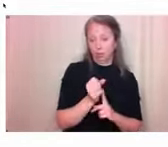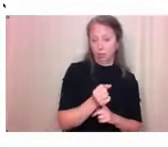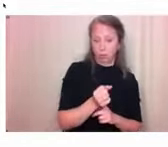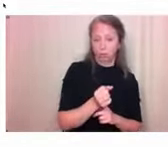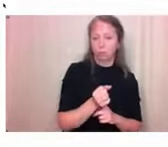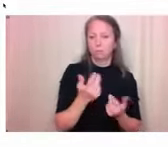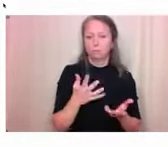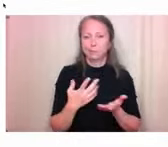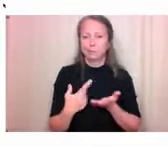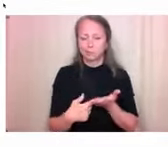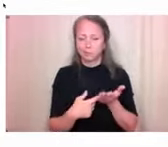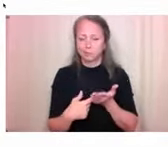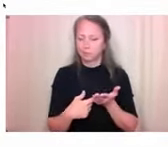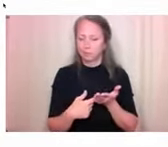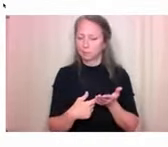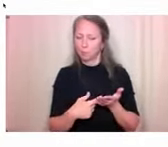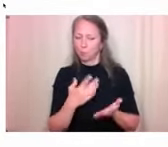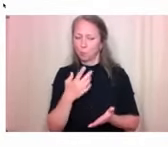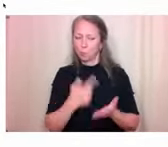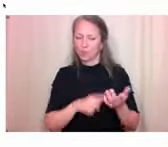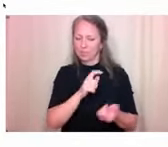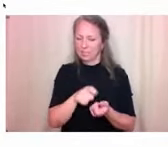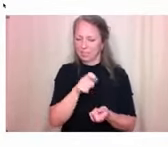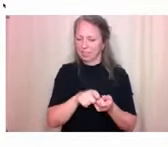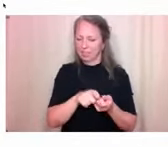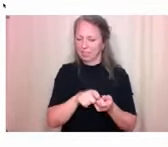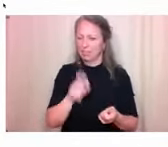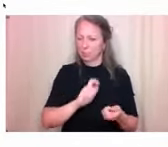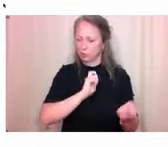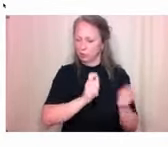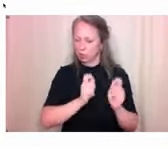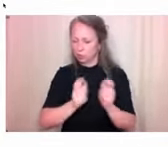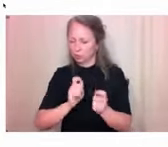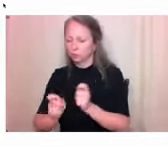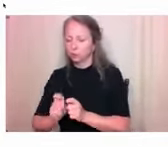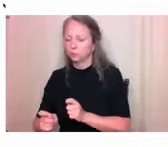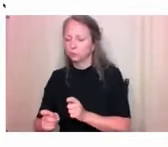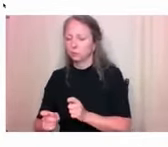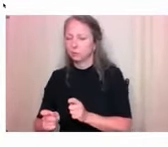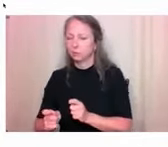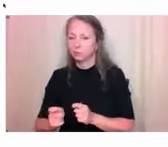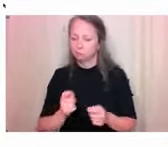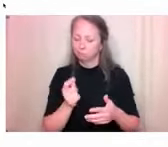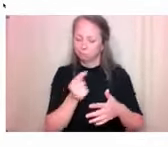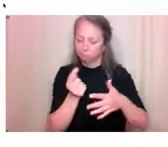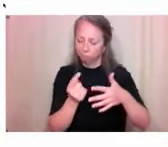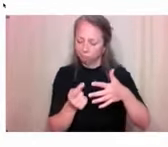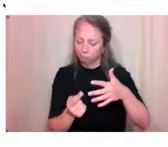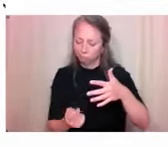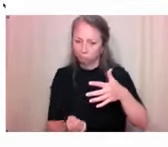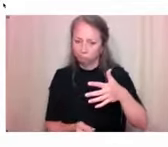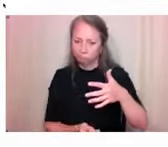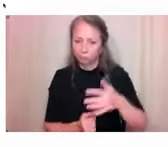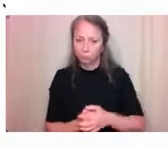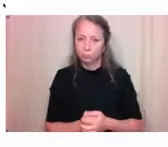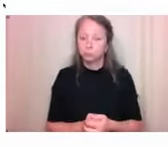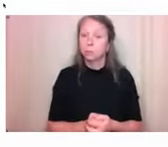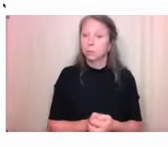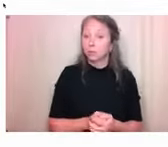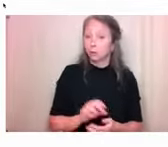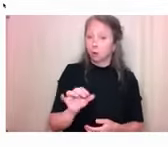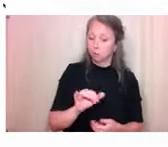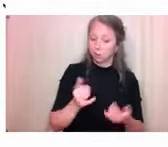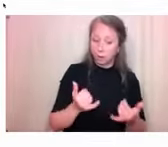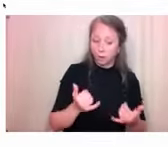I think there's a huge opportunity, um, and, and right now, like a momentum to in Nova Scotia, especially with the accessibility act